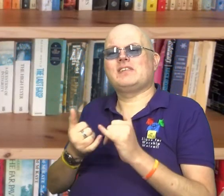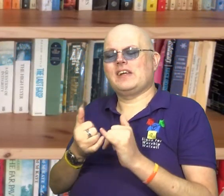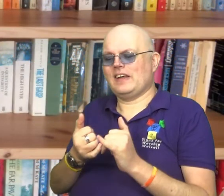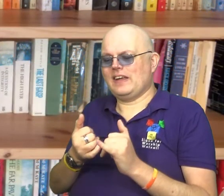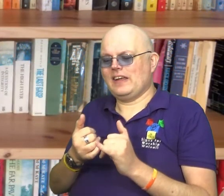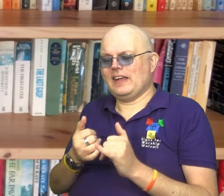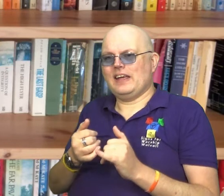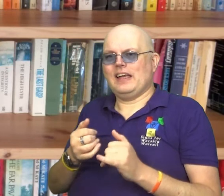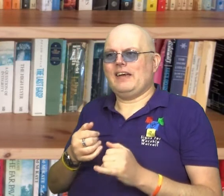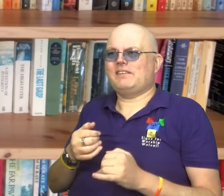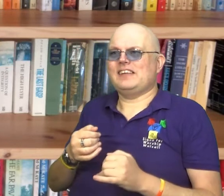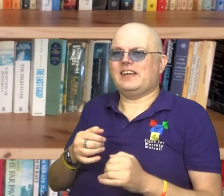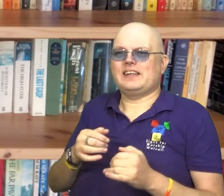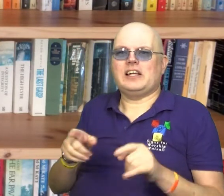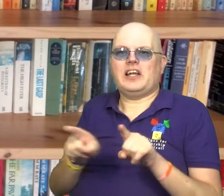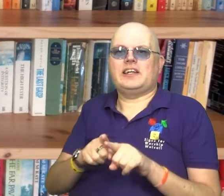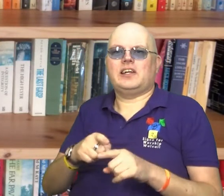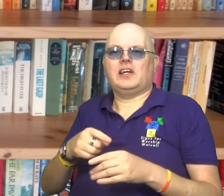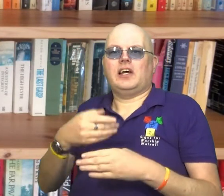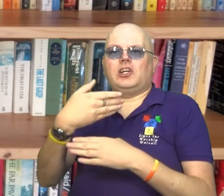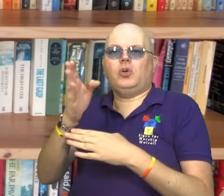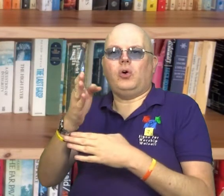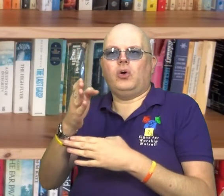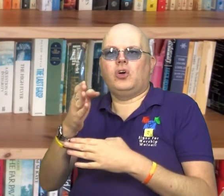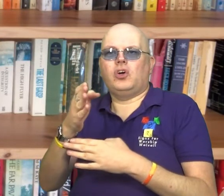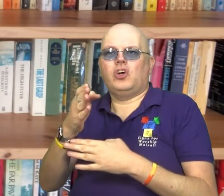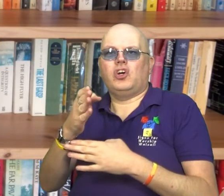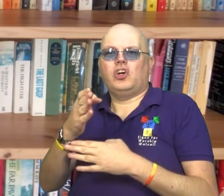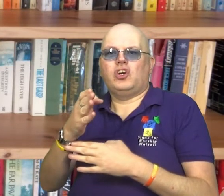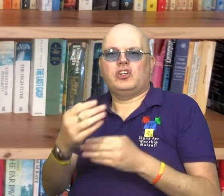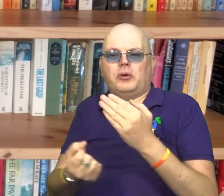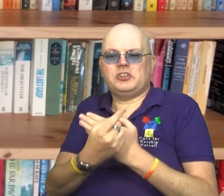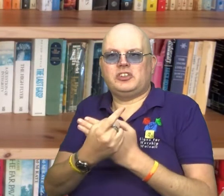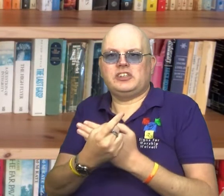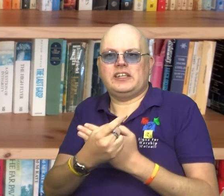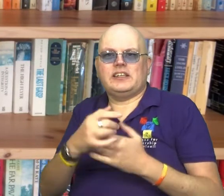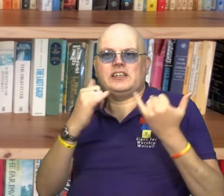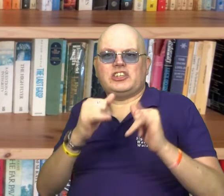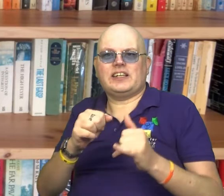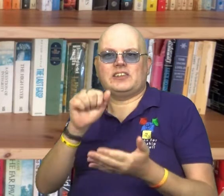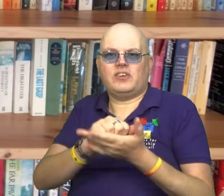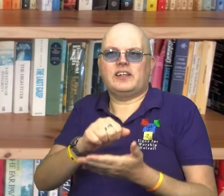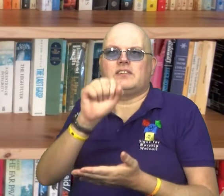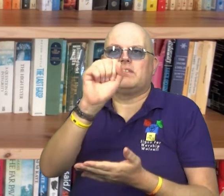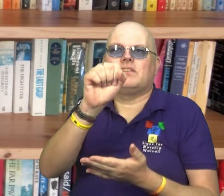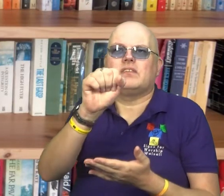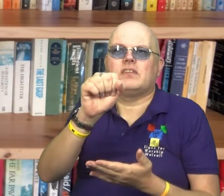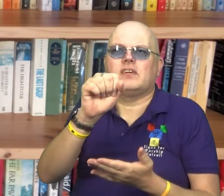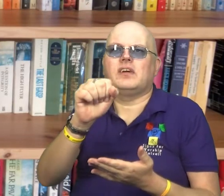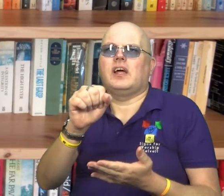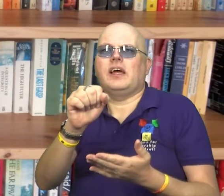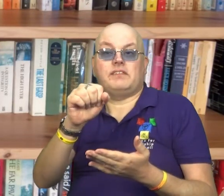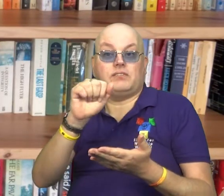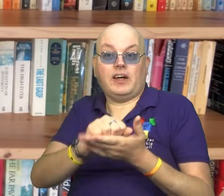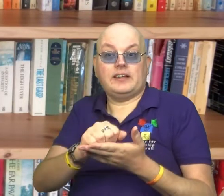Sometimes we have to push at doors to see if they open. If it's right, God will let us through the door. If it's not right,